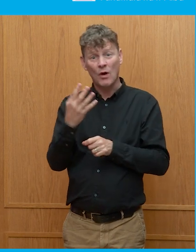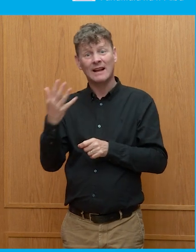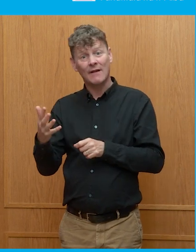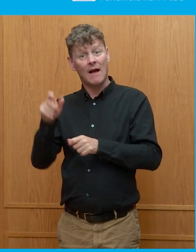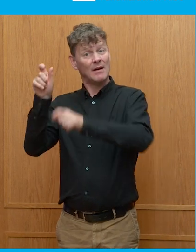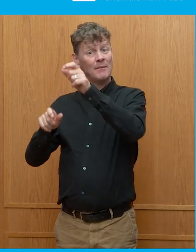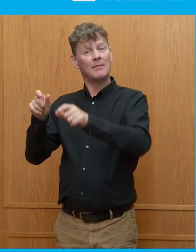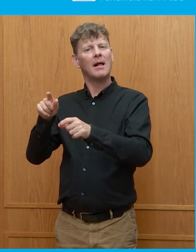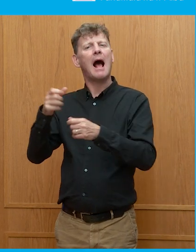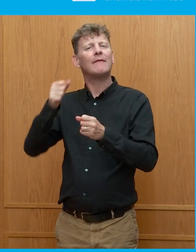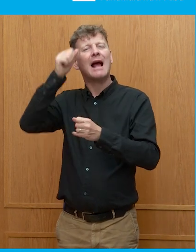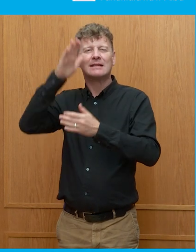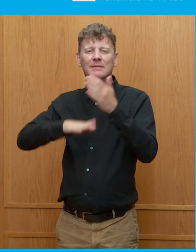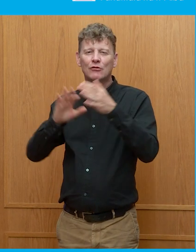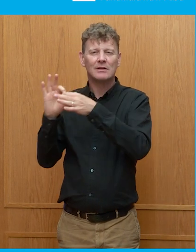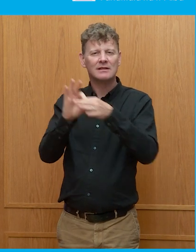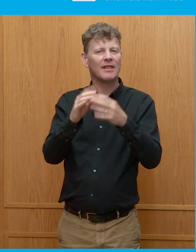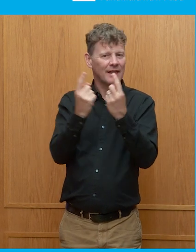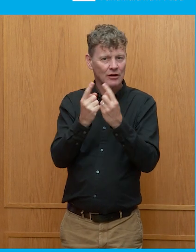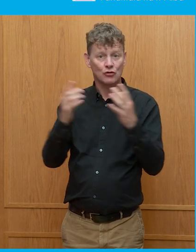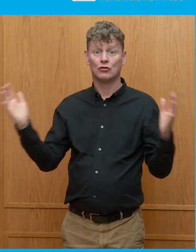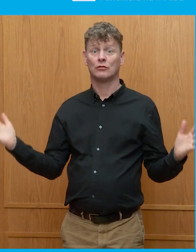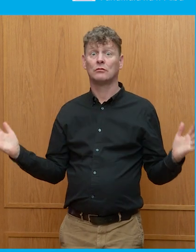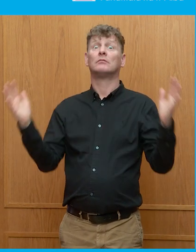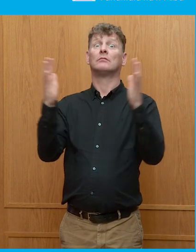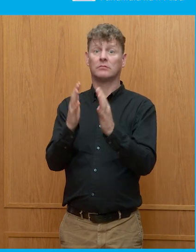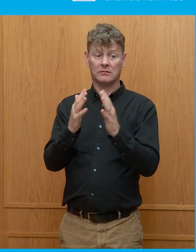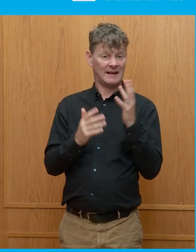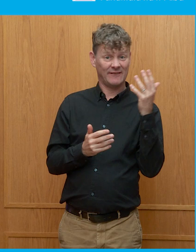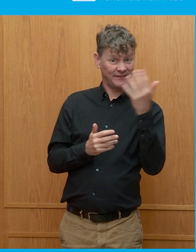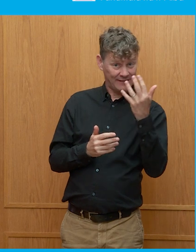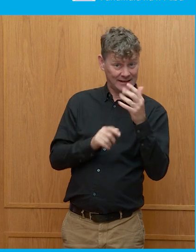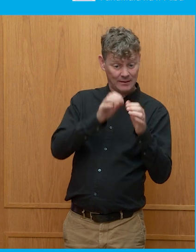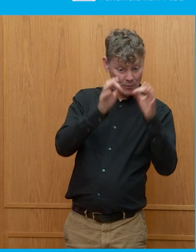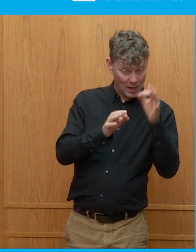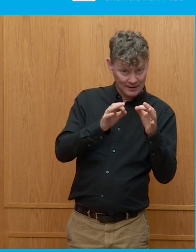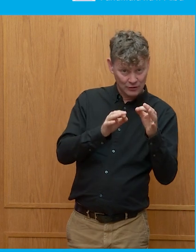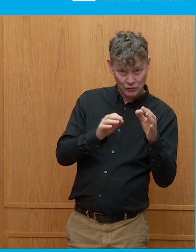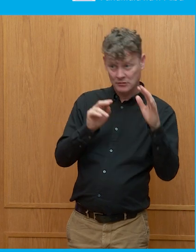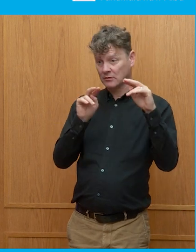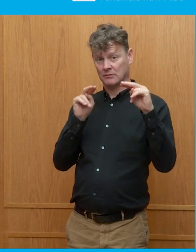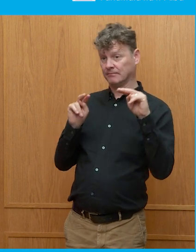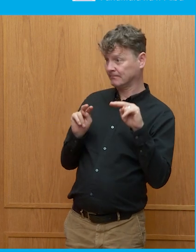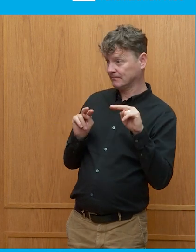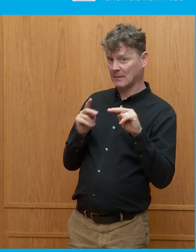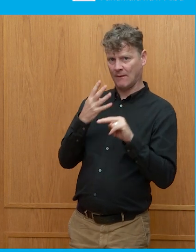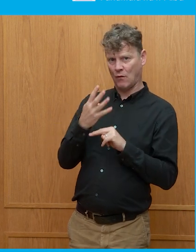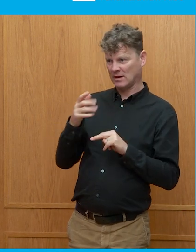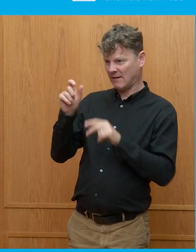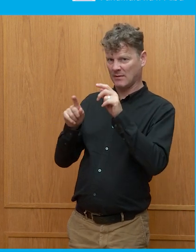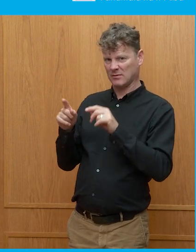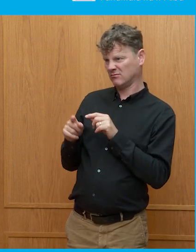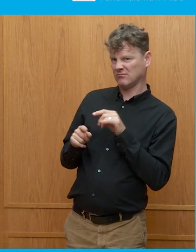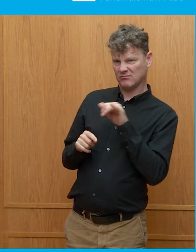issue. And they all got together in the room and the 15 elected politicians looked at the 45 and said, well, why should we listen to you?